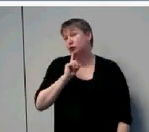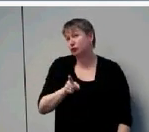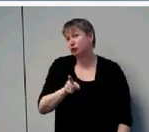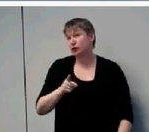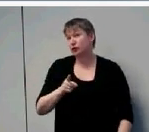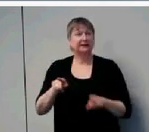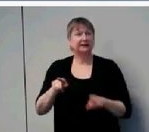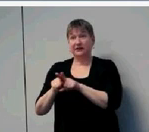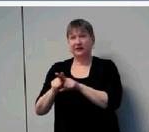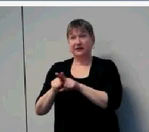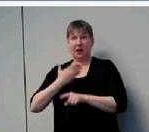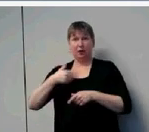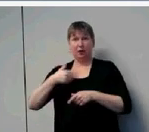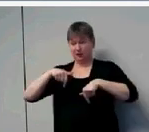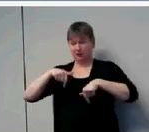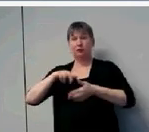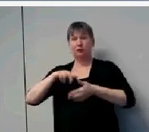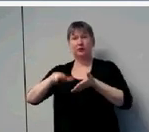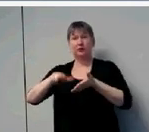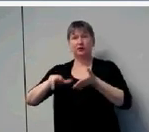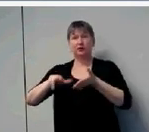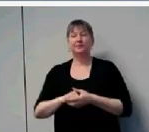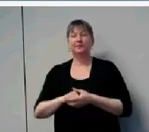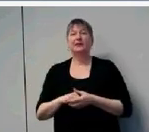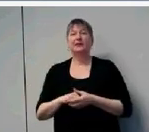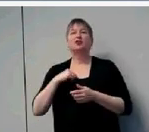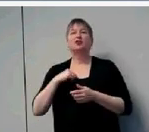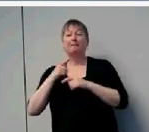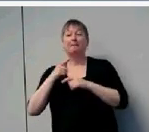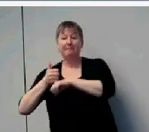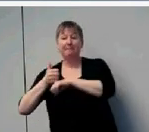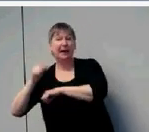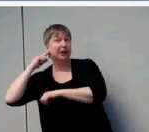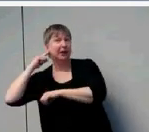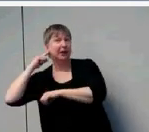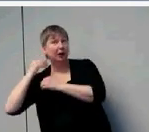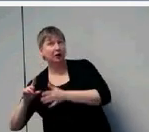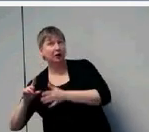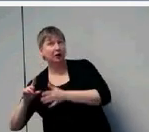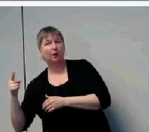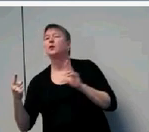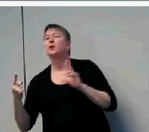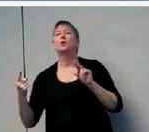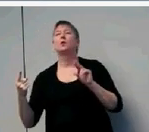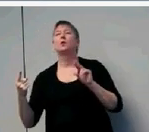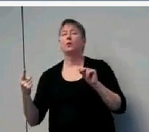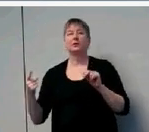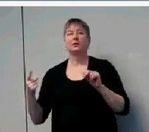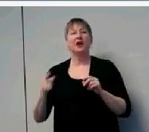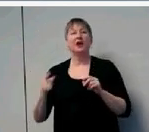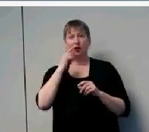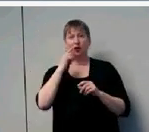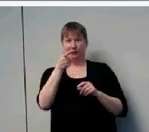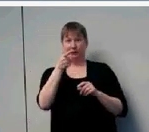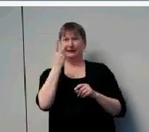certainly degree of hearing loss won't explain it all. These are two children who are three years of age, both picked up in newborn hearing